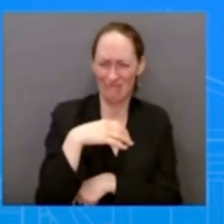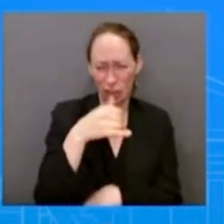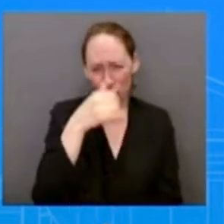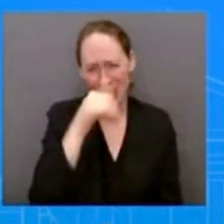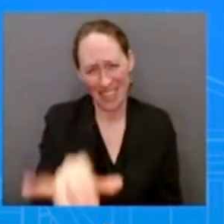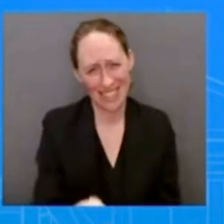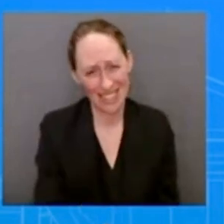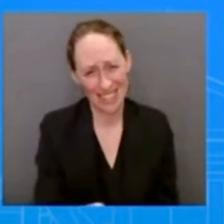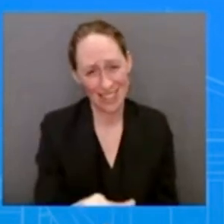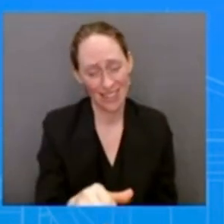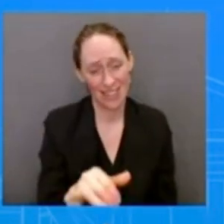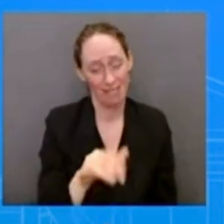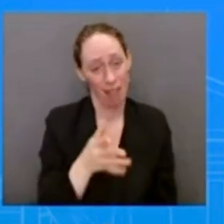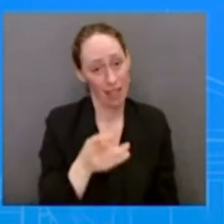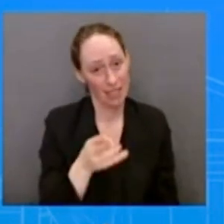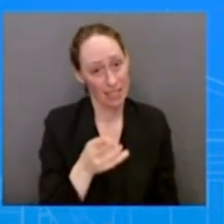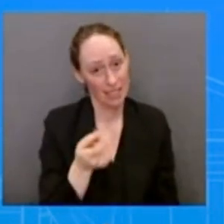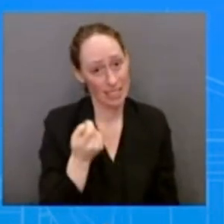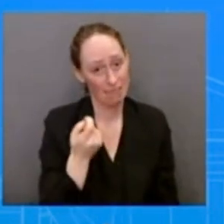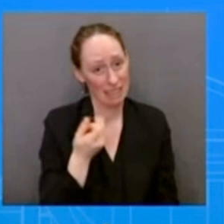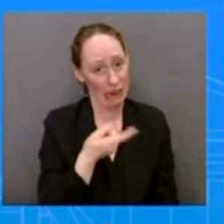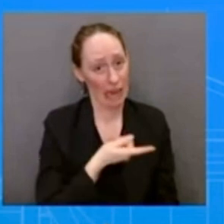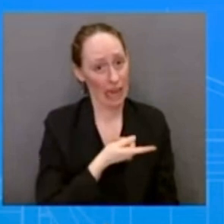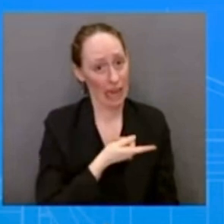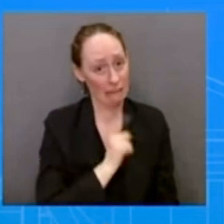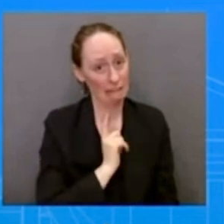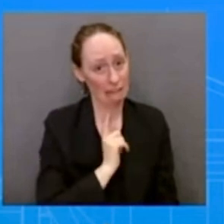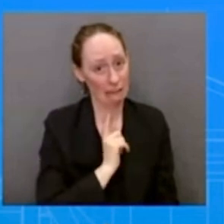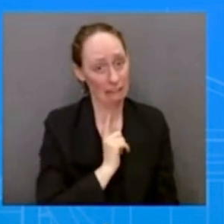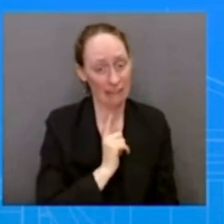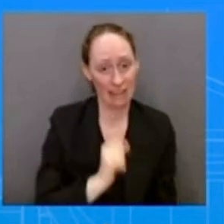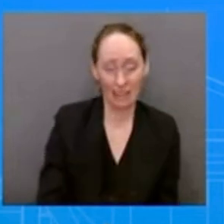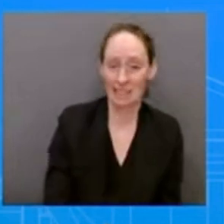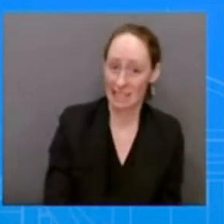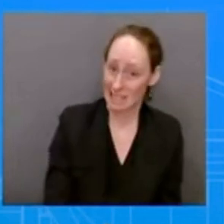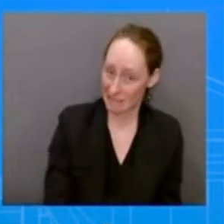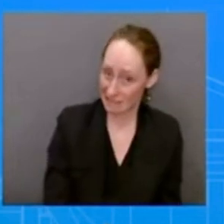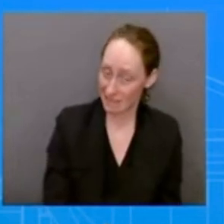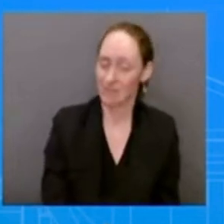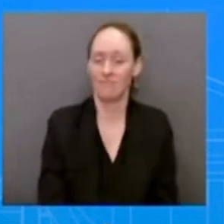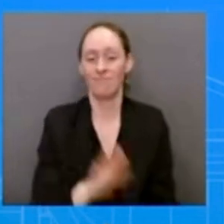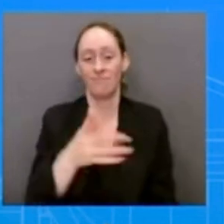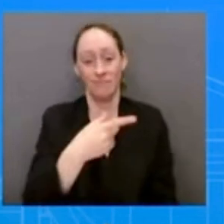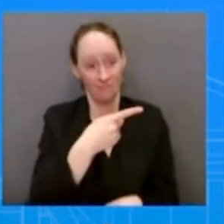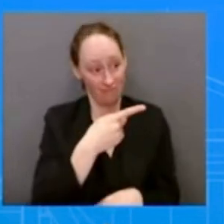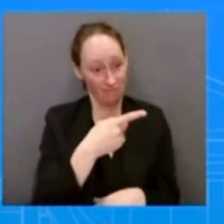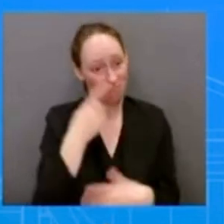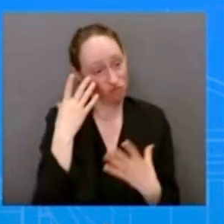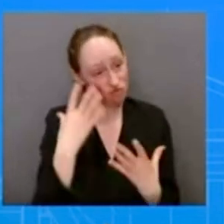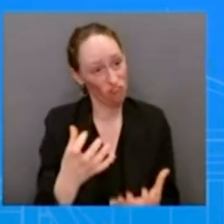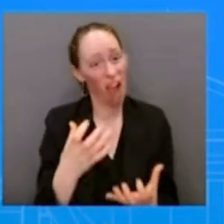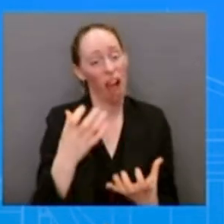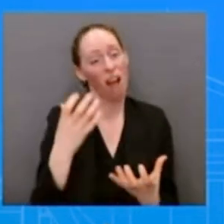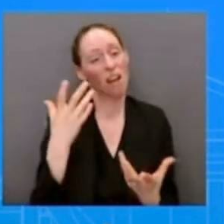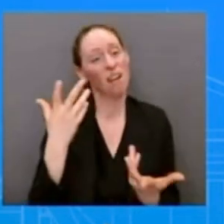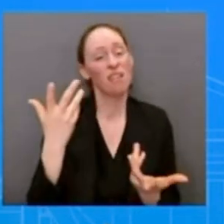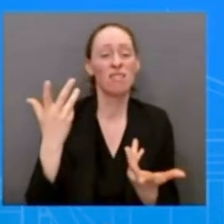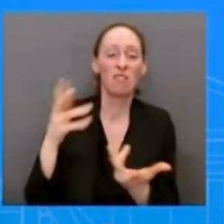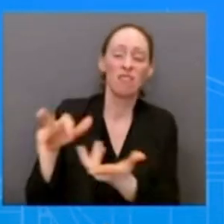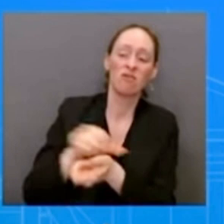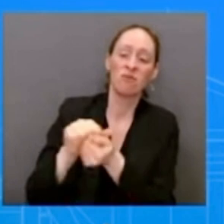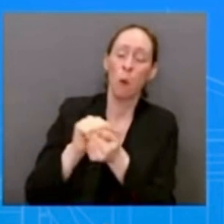pilot was trying to intentionally ram that drone or not but he did video evidence was pretty conclusive either way i mean in the in the